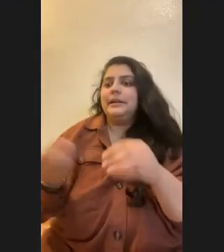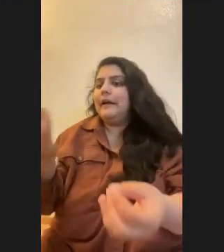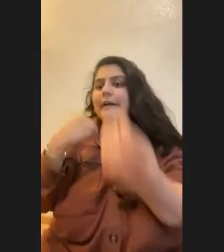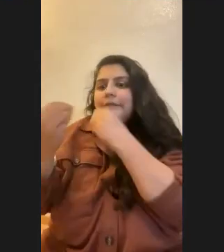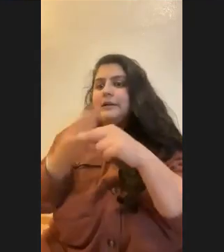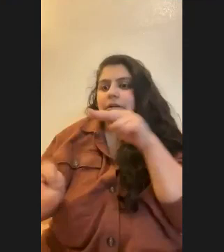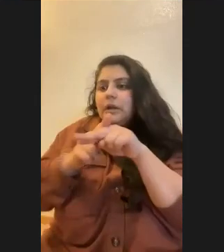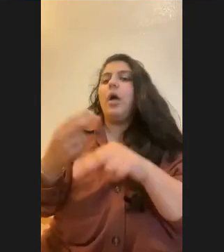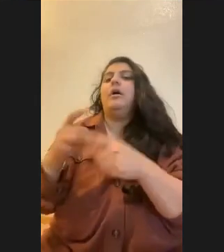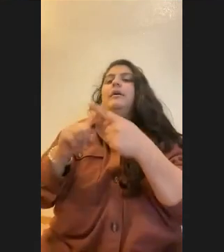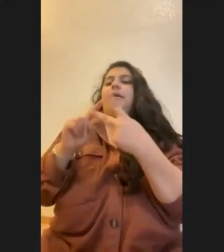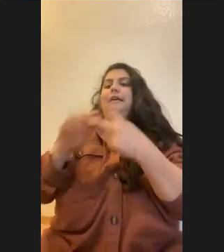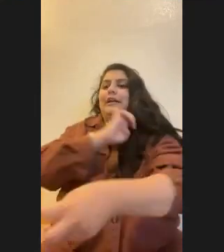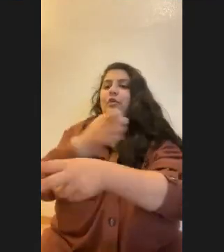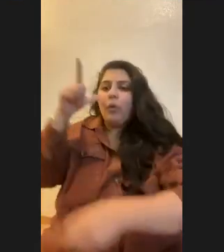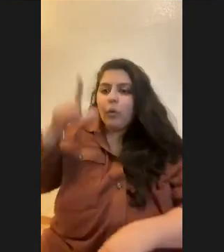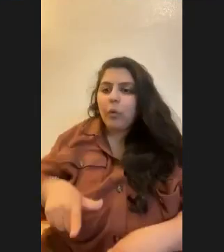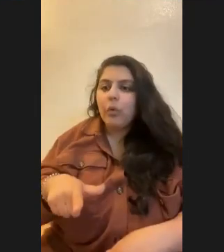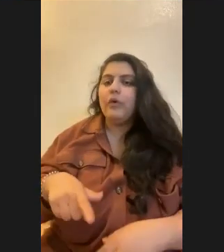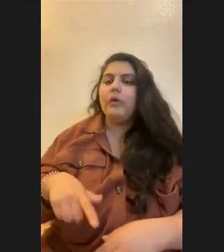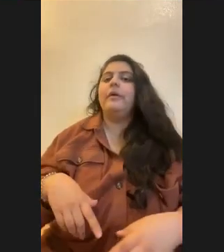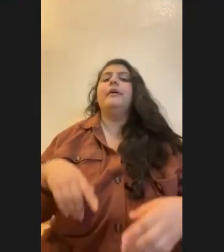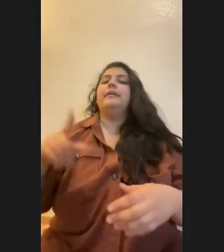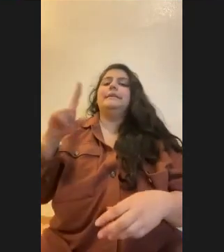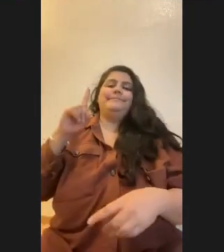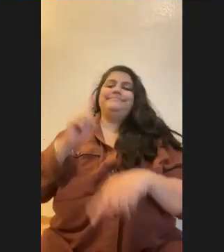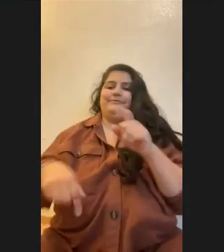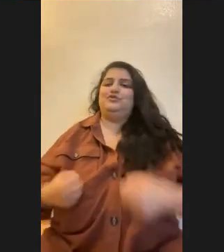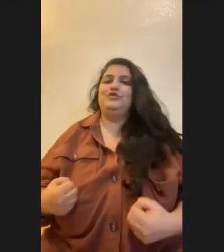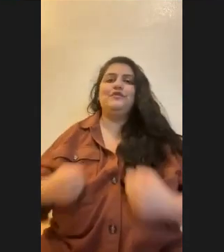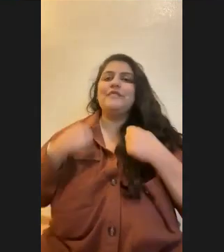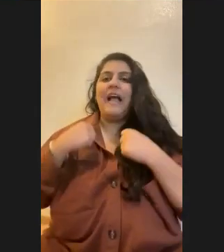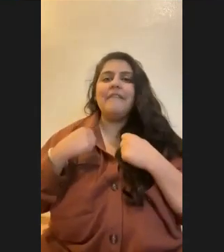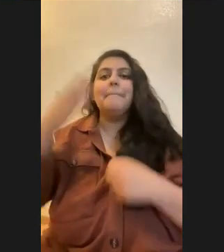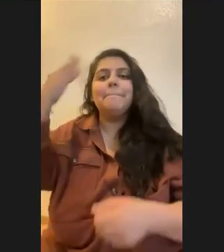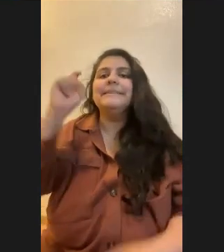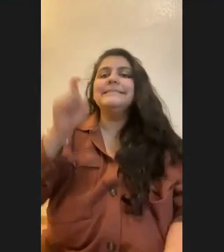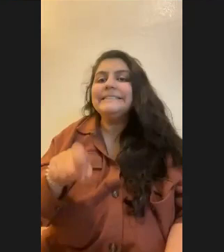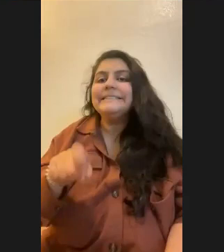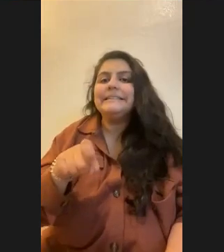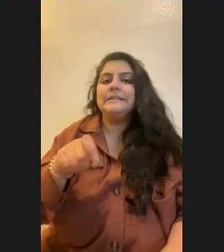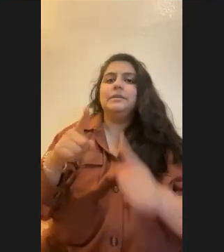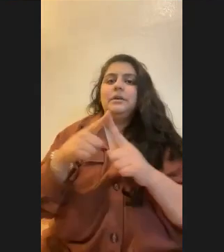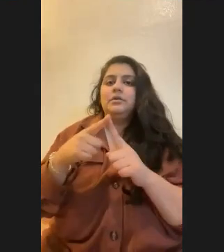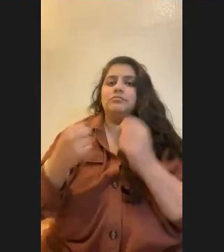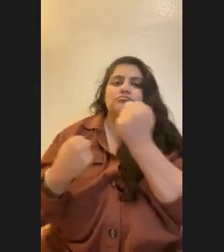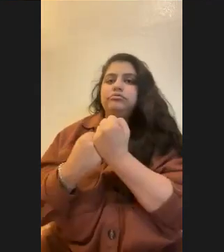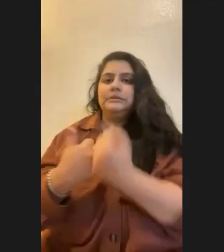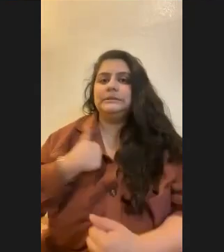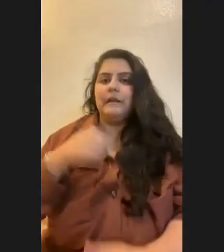on, they're just not going to survive because they're not able to, they're not able to fuel themselves anymore. Right, right.